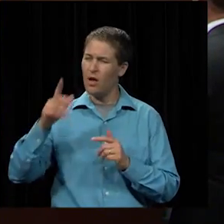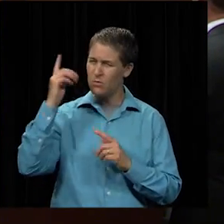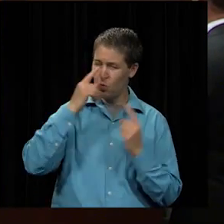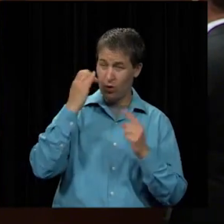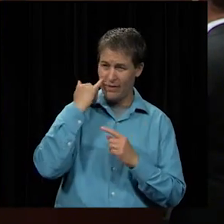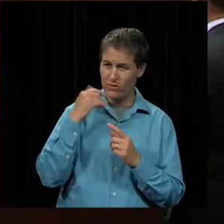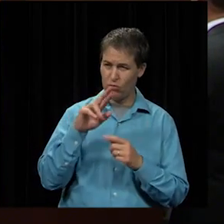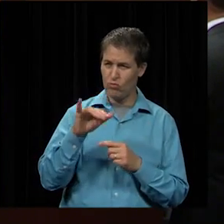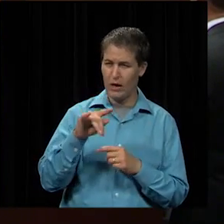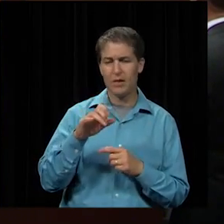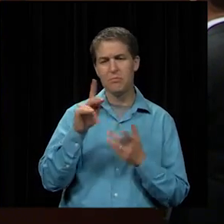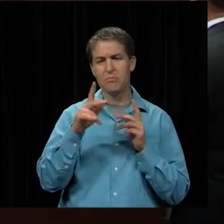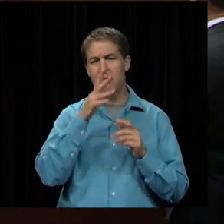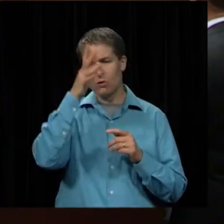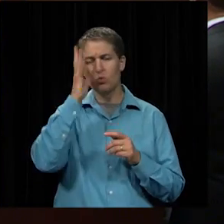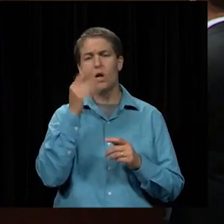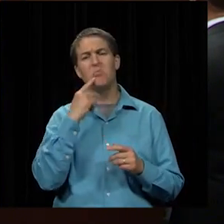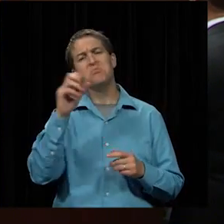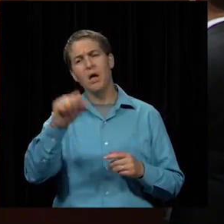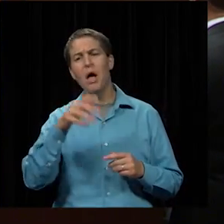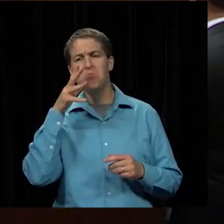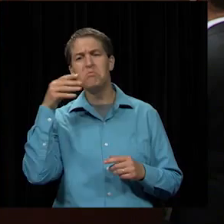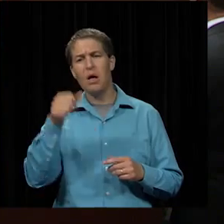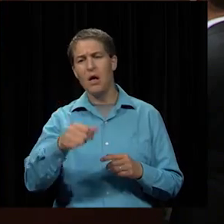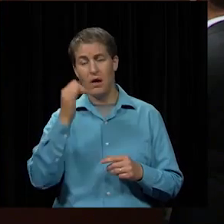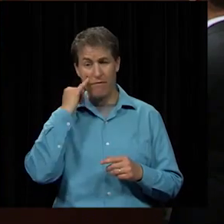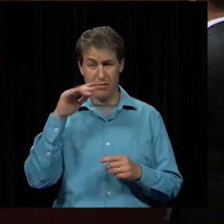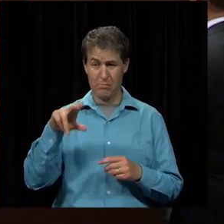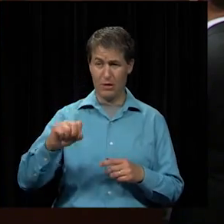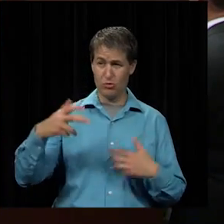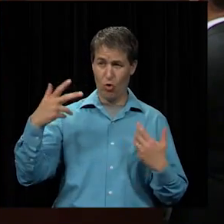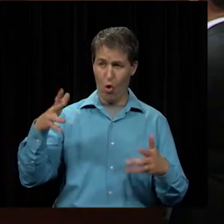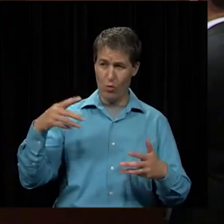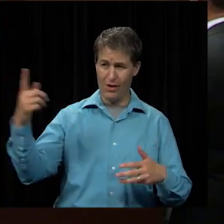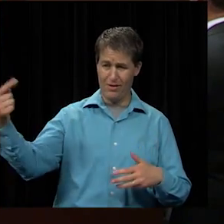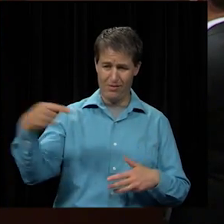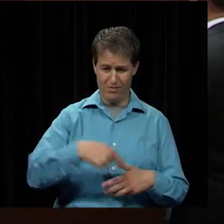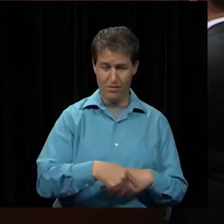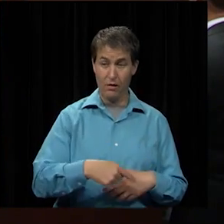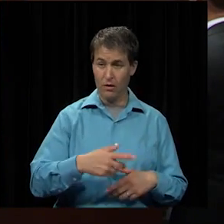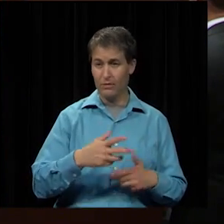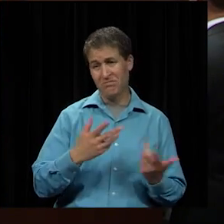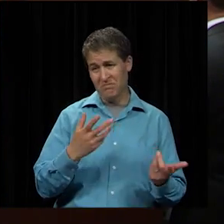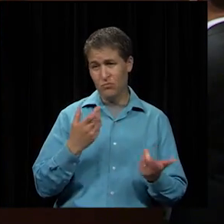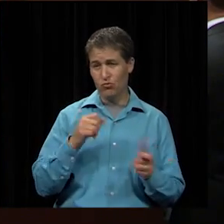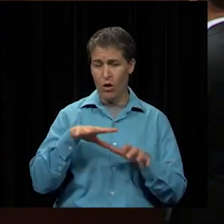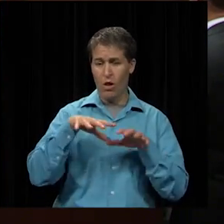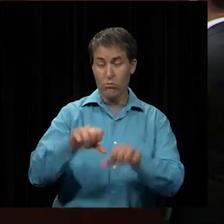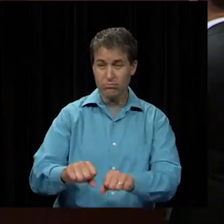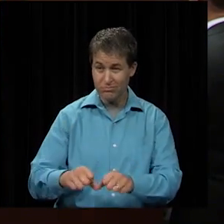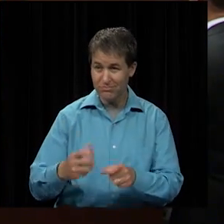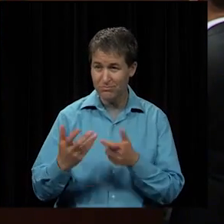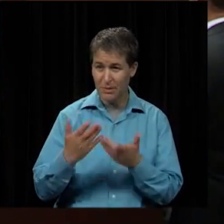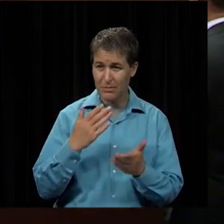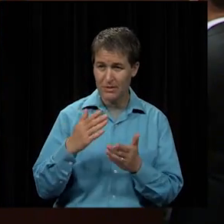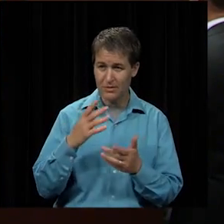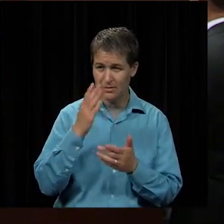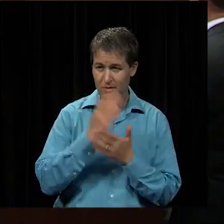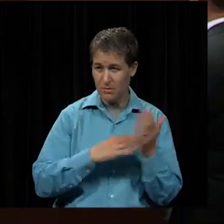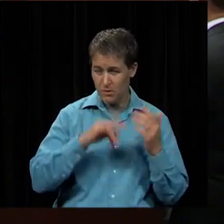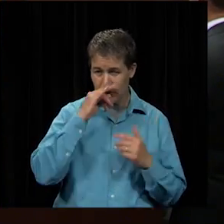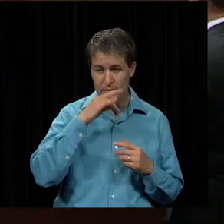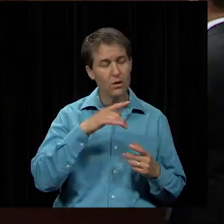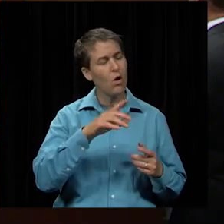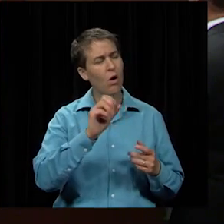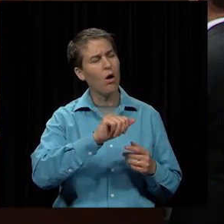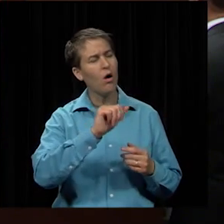would say yeah i'd pay for that to get you know if the bus is already coming through their neighborhood sure we might as well try to capture those kids we do